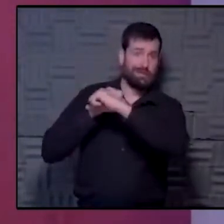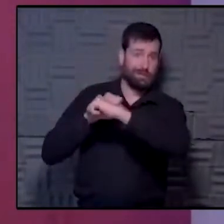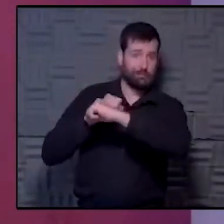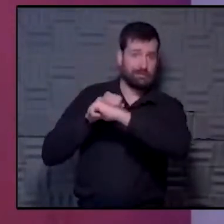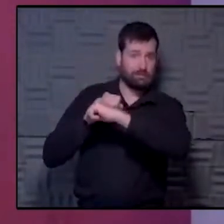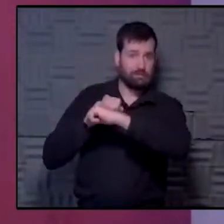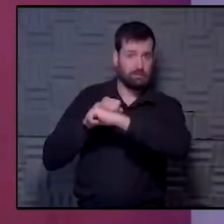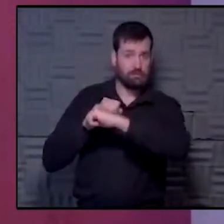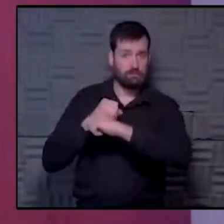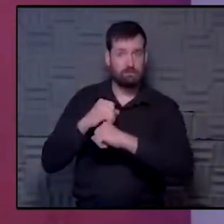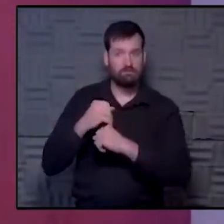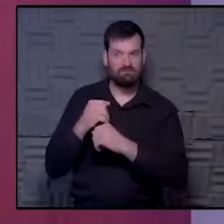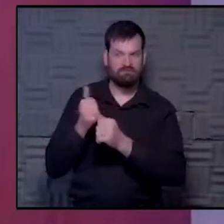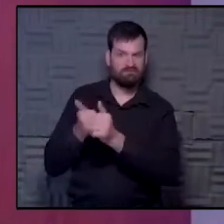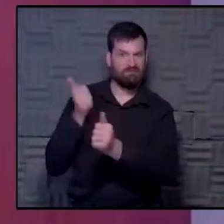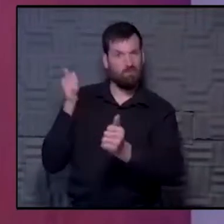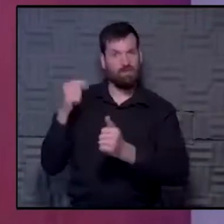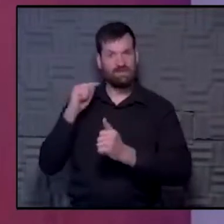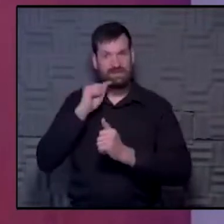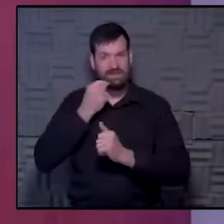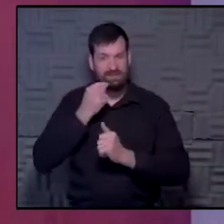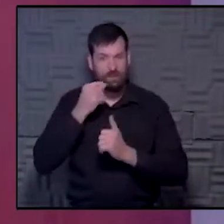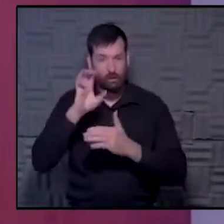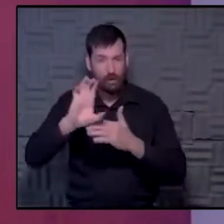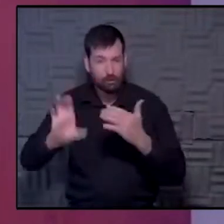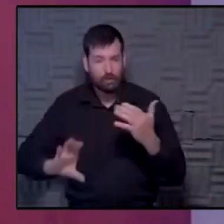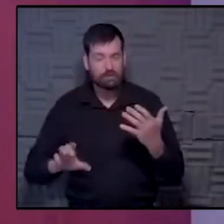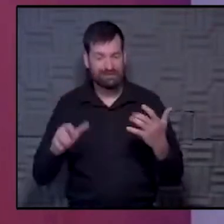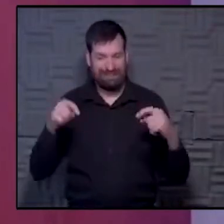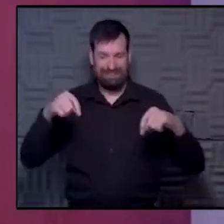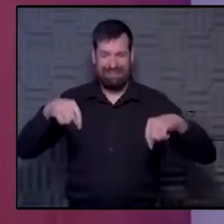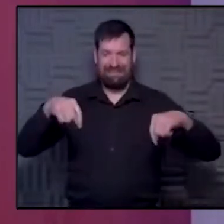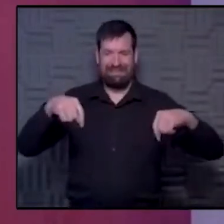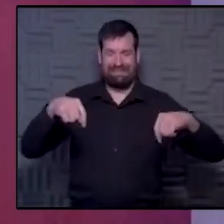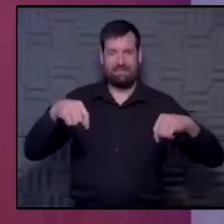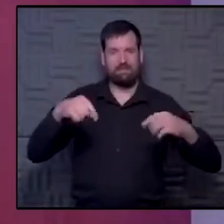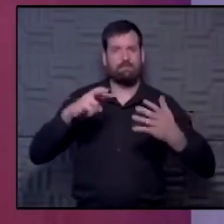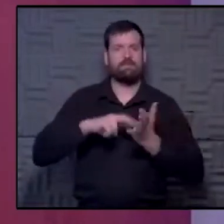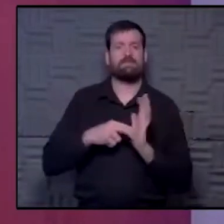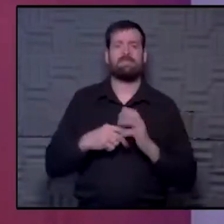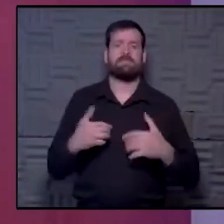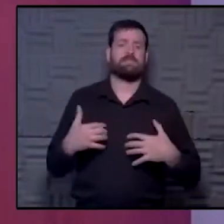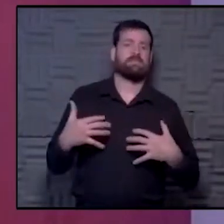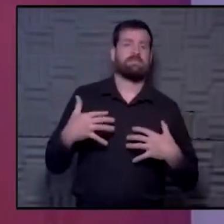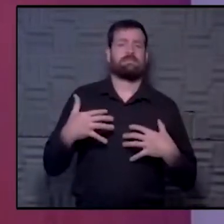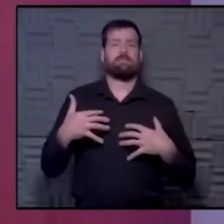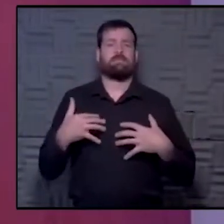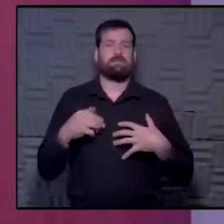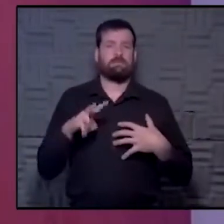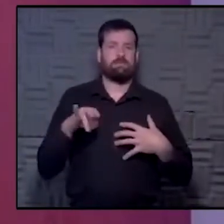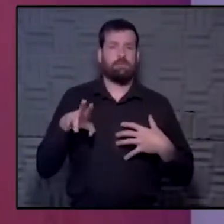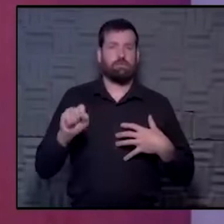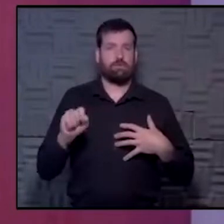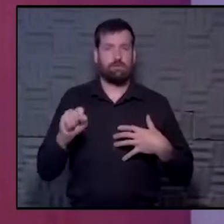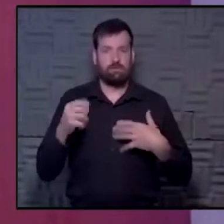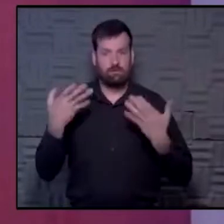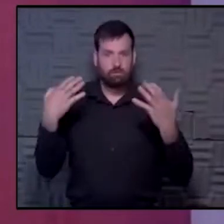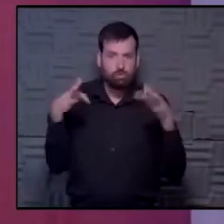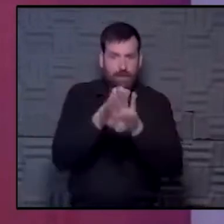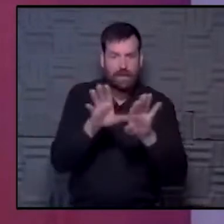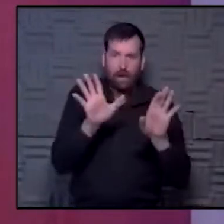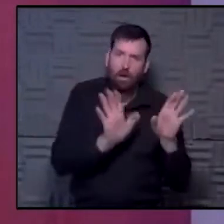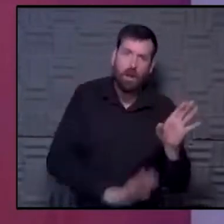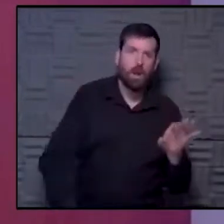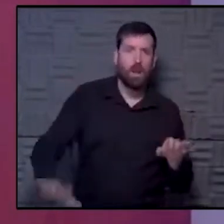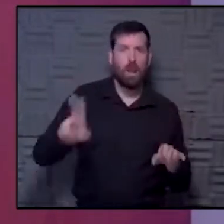those severe consequences, this goes away. This, in terms of being afraid of the virus, this, in terms of the shutdown across the